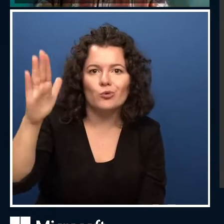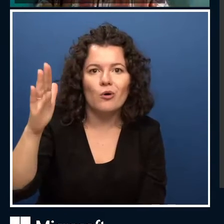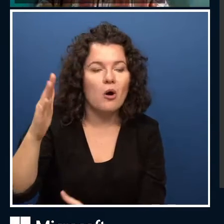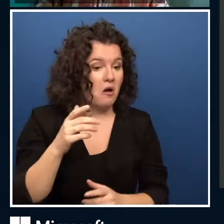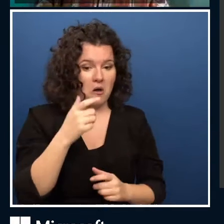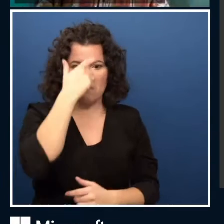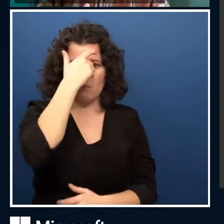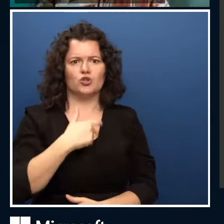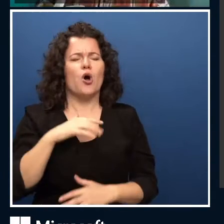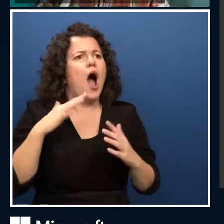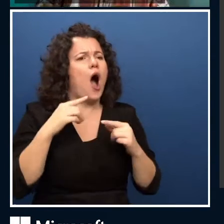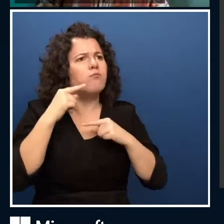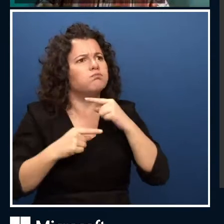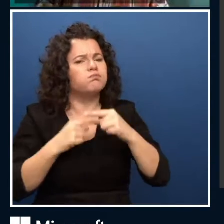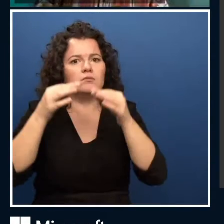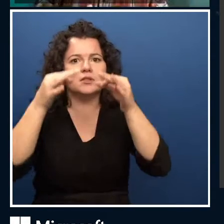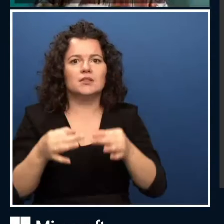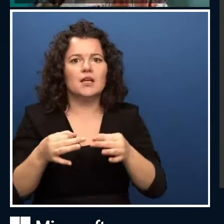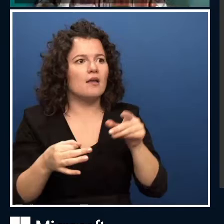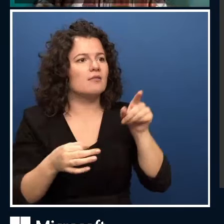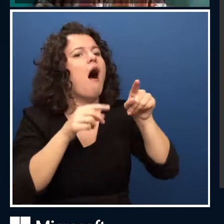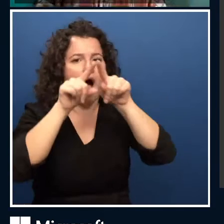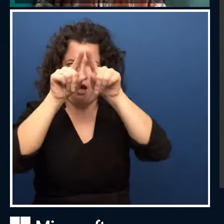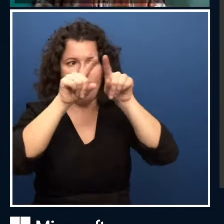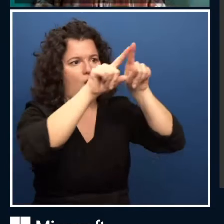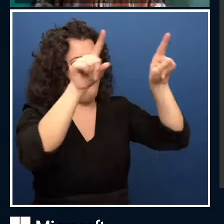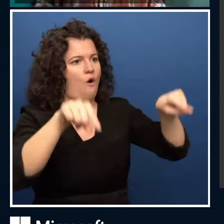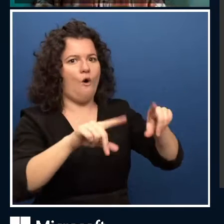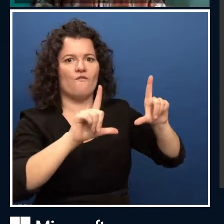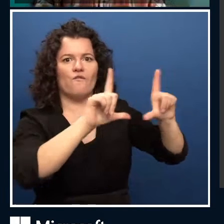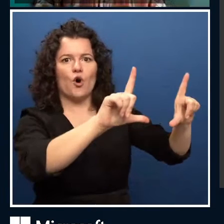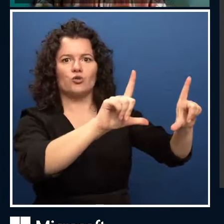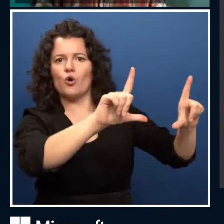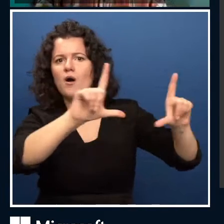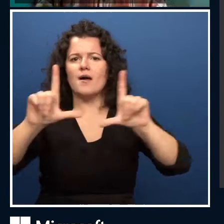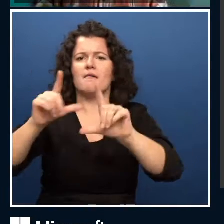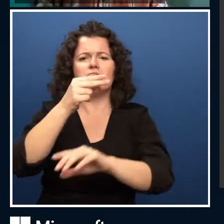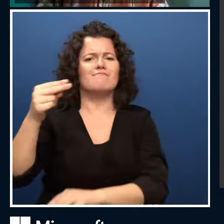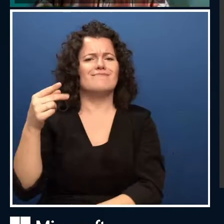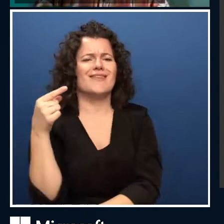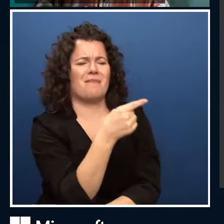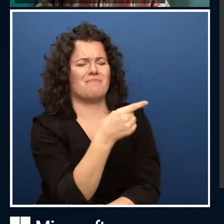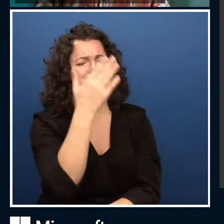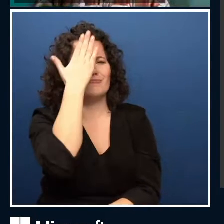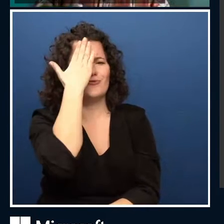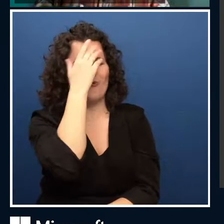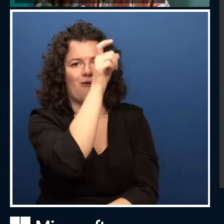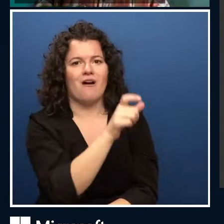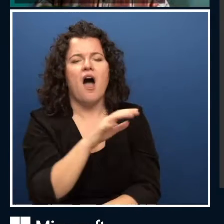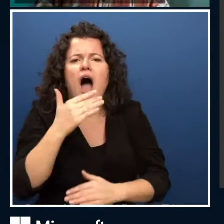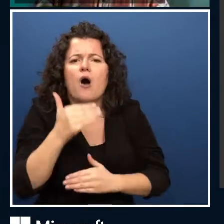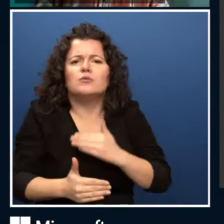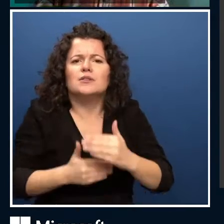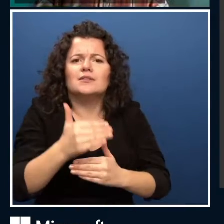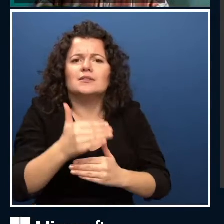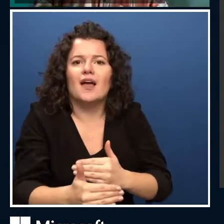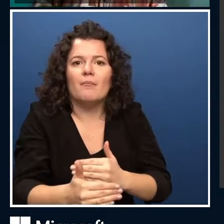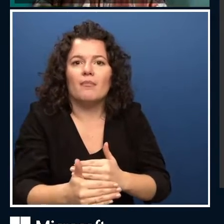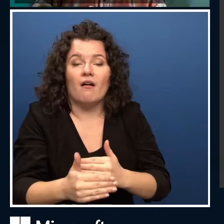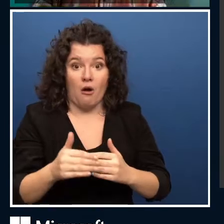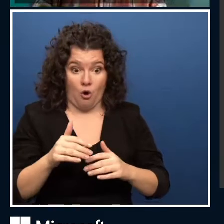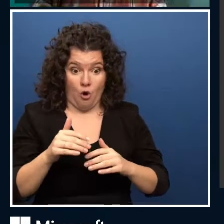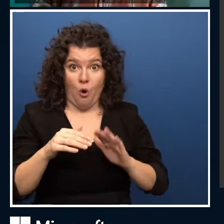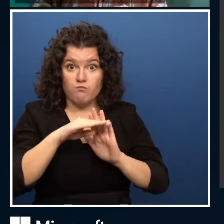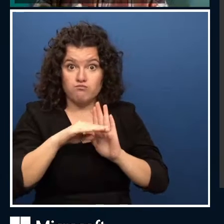capability from experience after seeing a lot of people of different ages. So we can not easily program that, but we can make